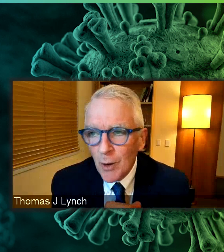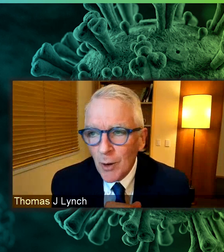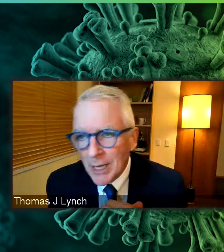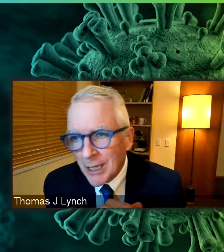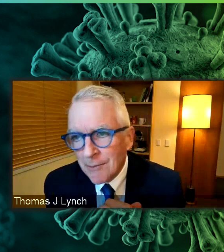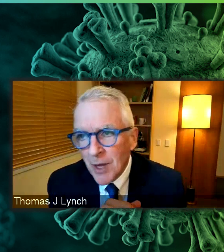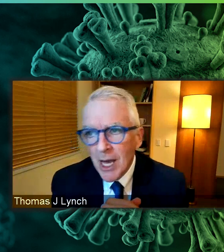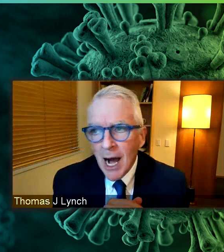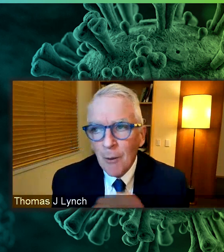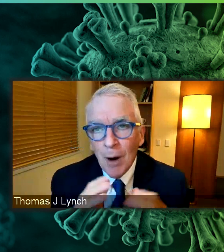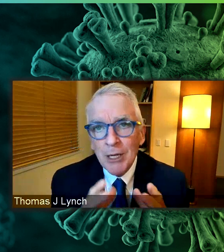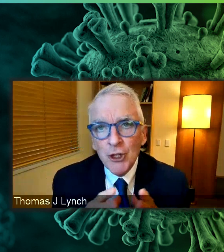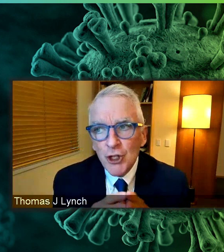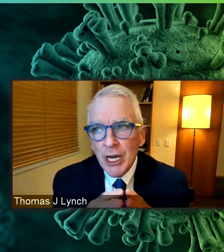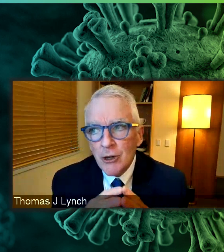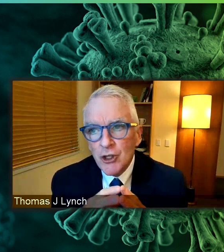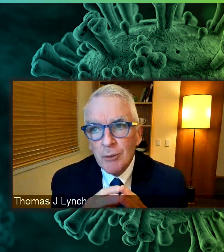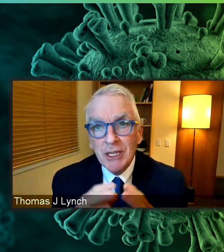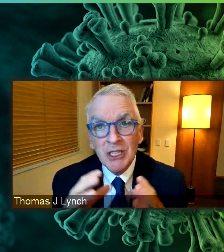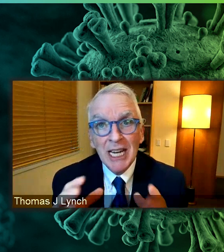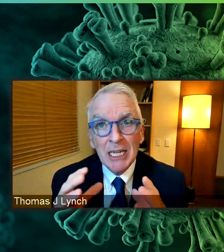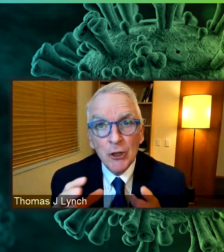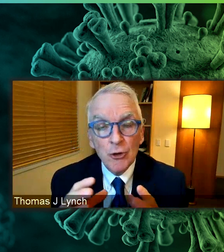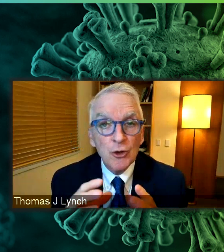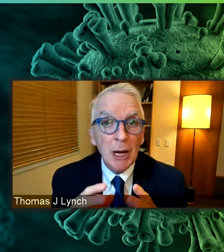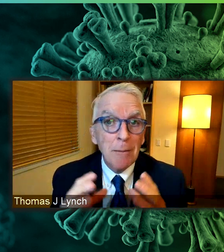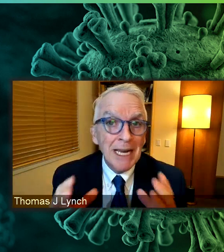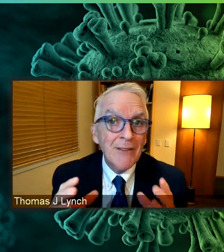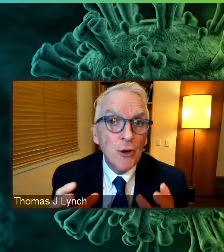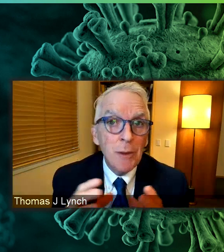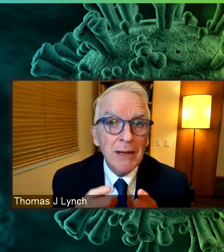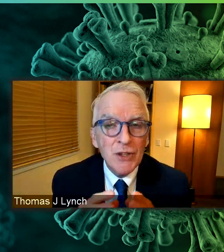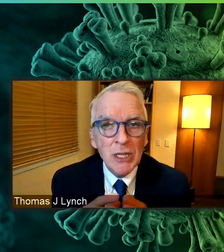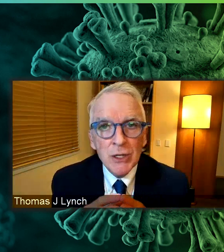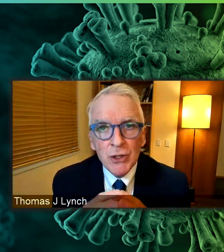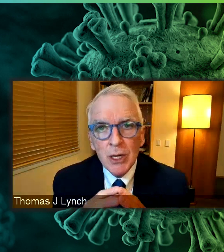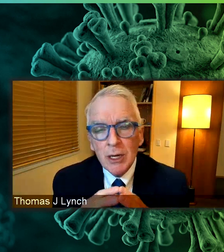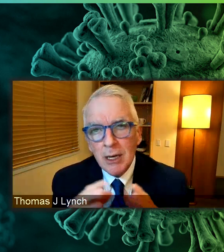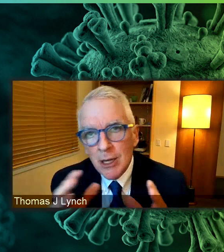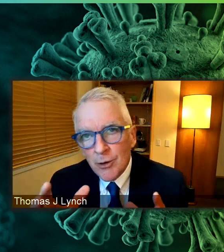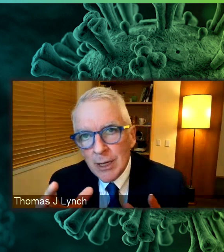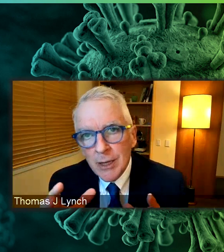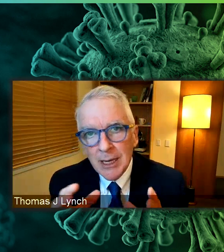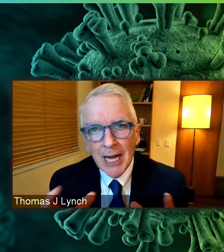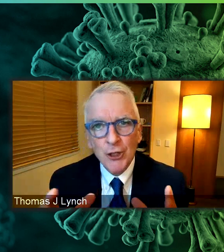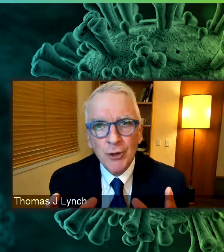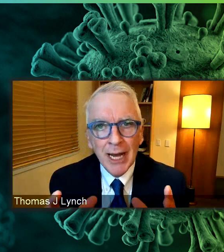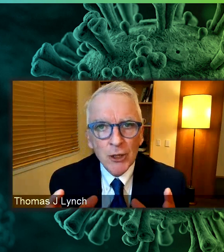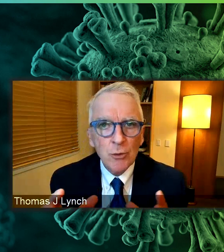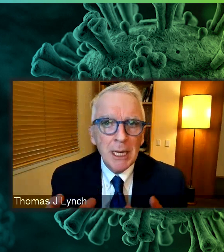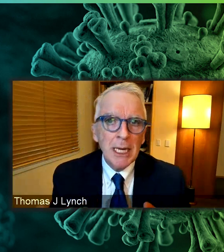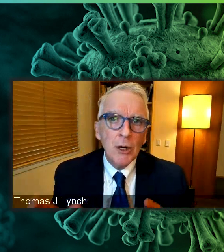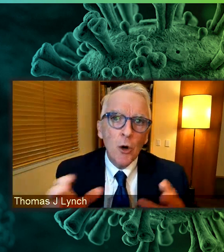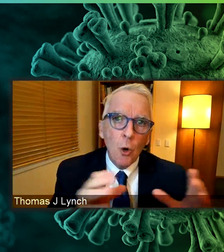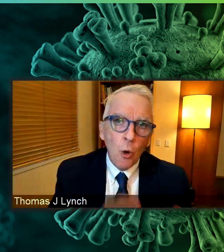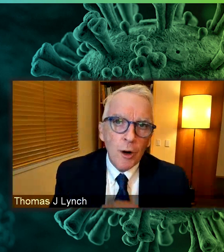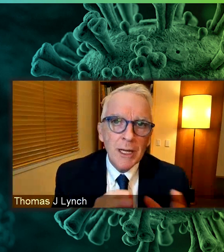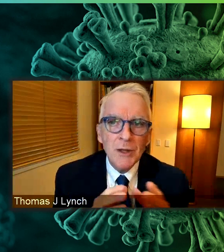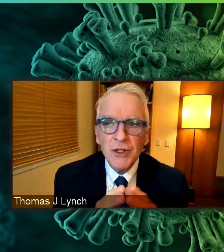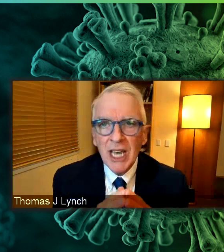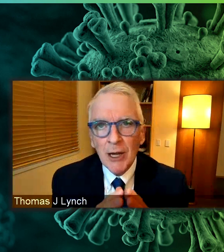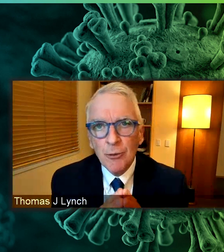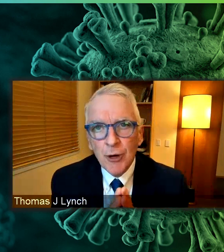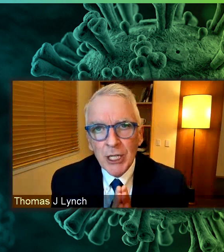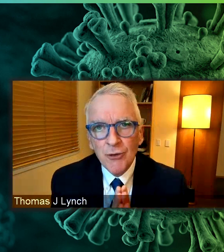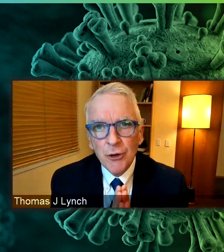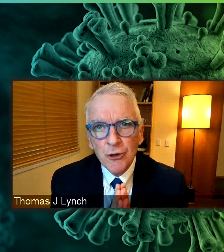quite quickly, I wanted to share some exciting news. Now, many of you may have seen this either in the national cancer media or